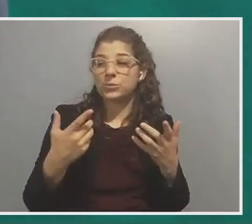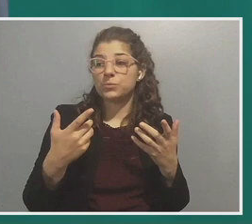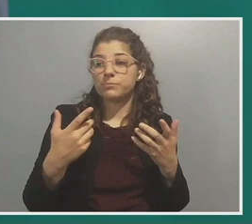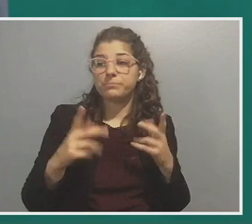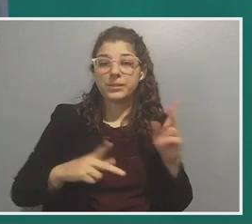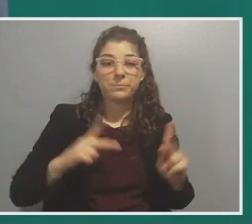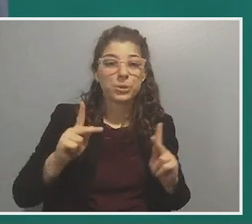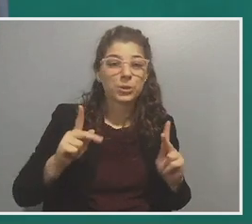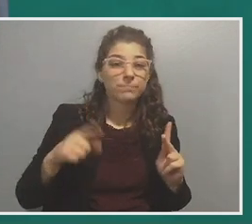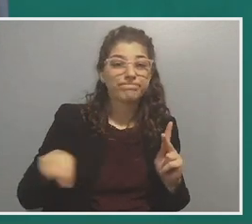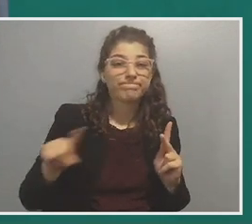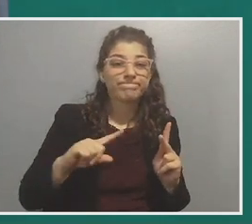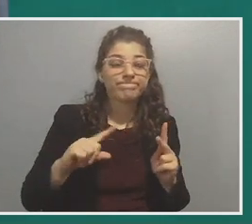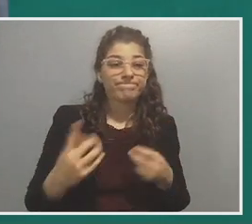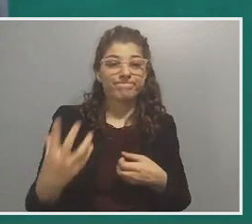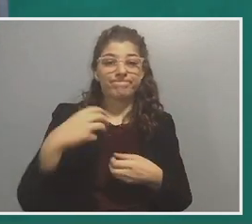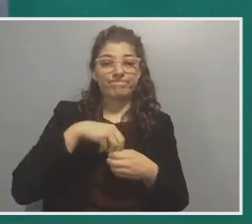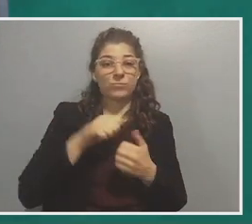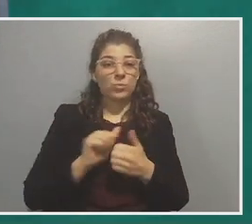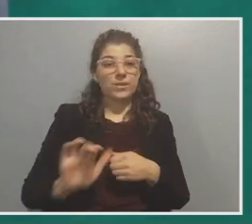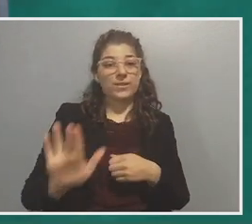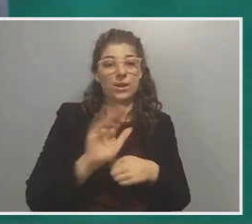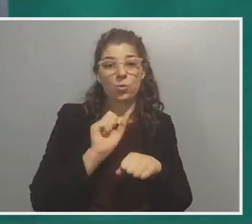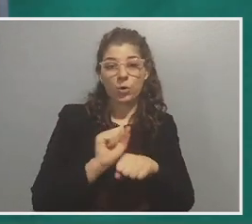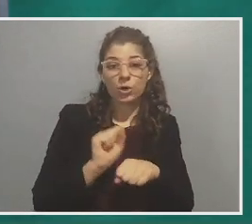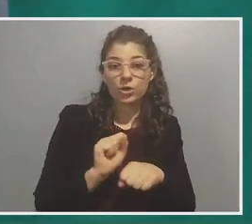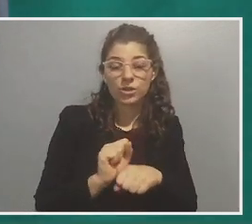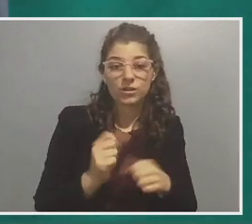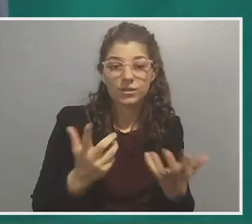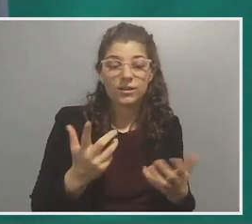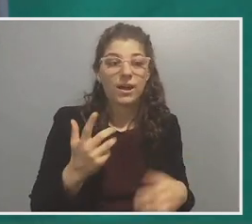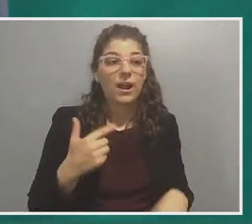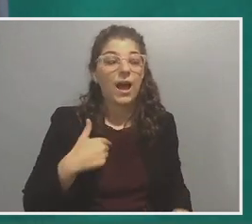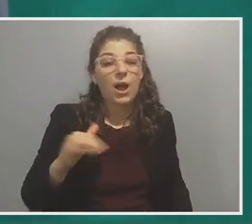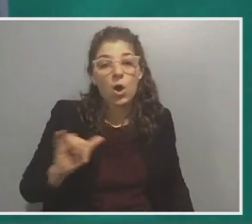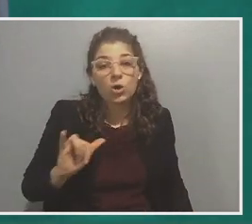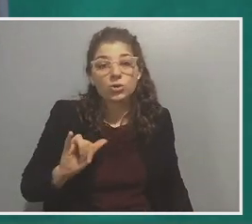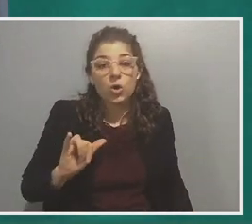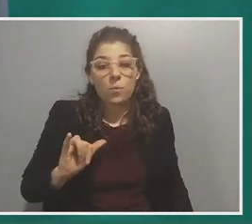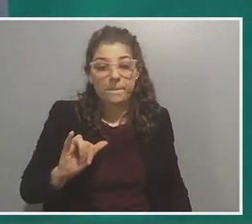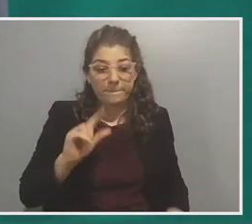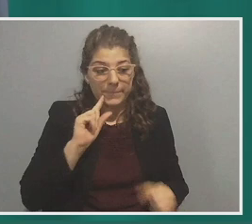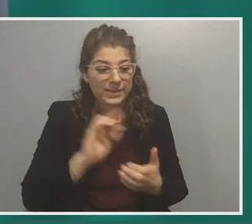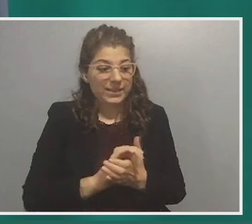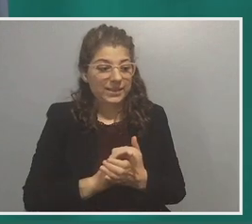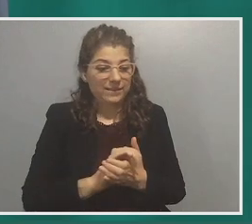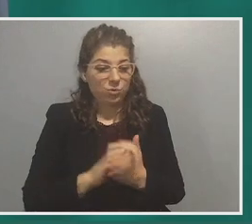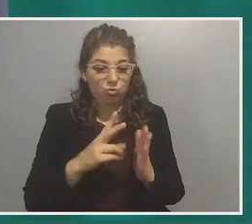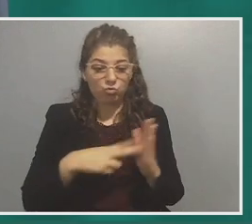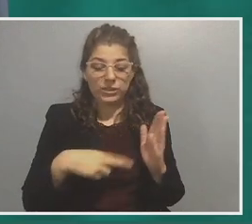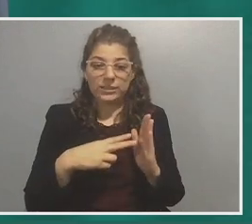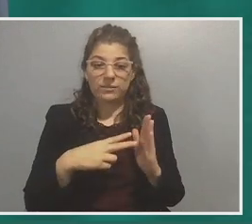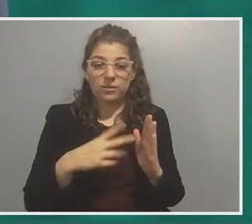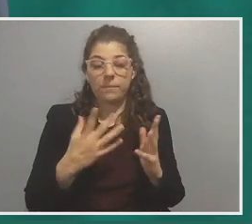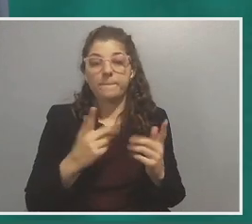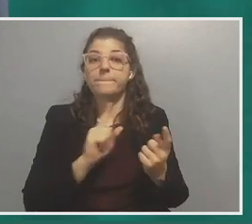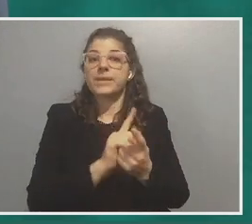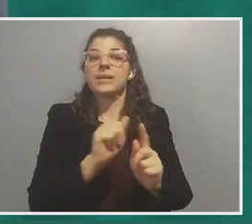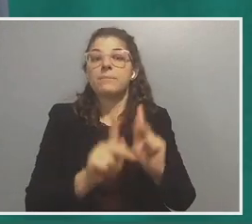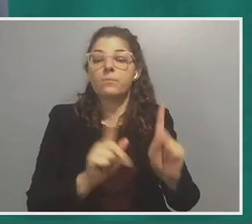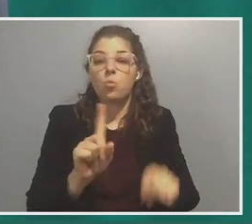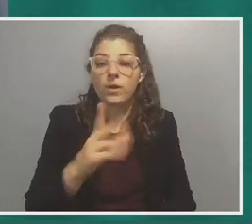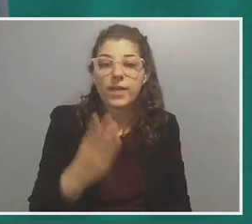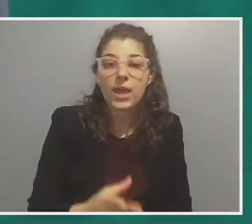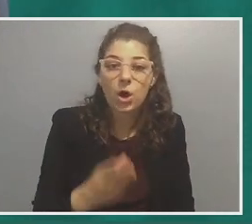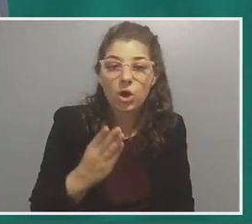engaging with their work. Um, and I also am a deep believer in, in like meeting people where they are, right? So I think